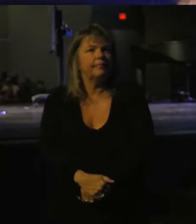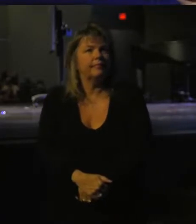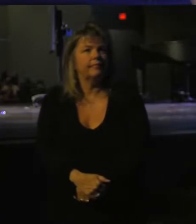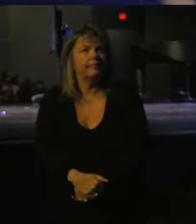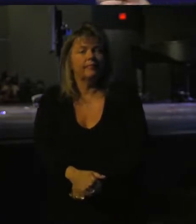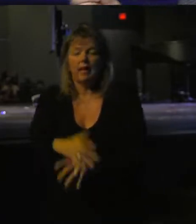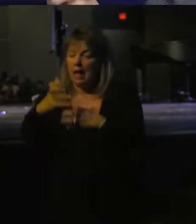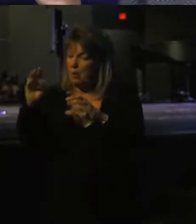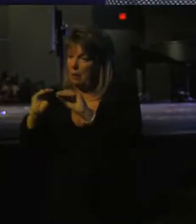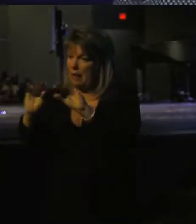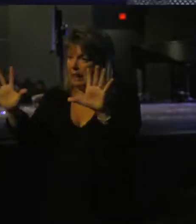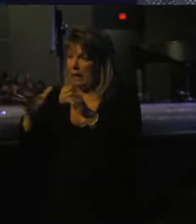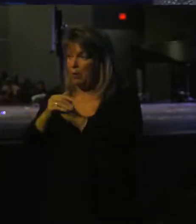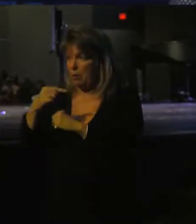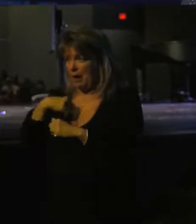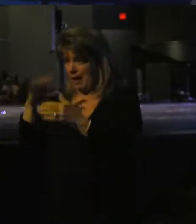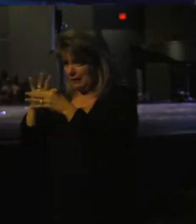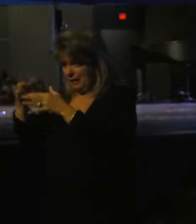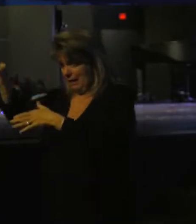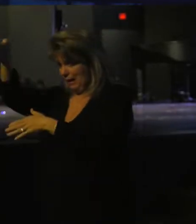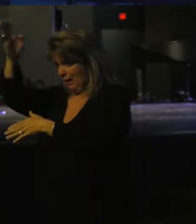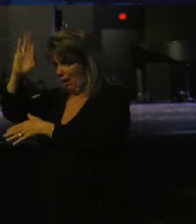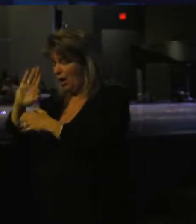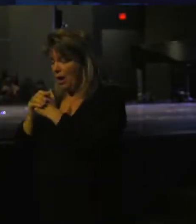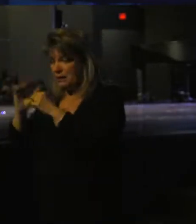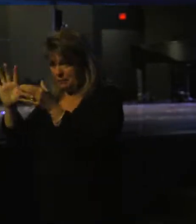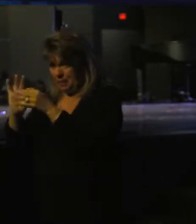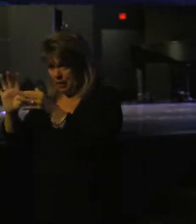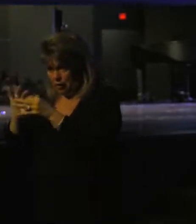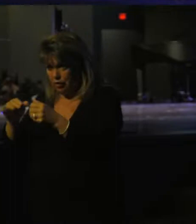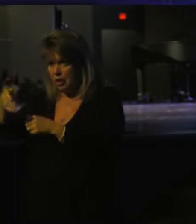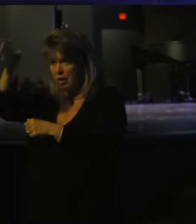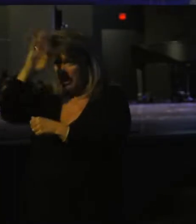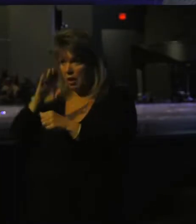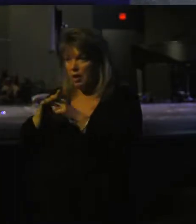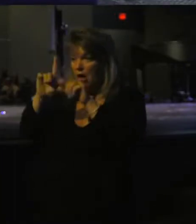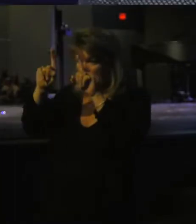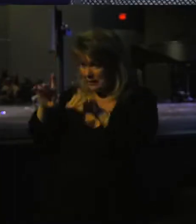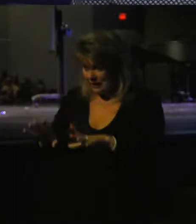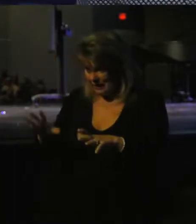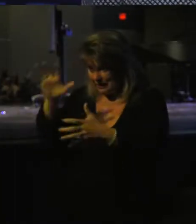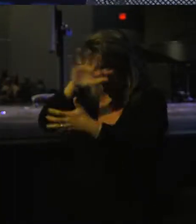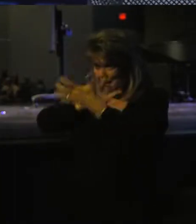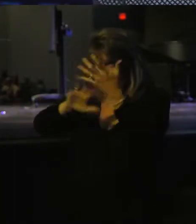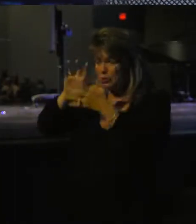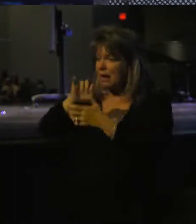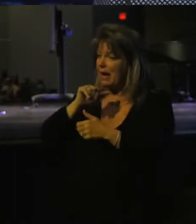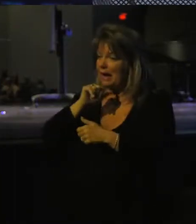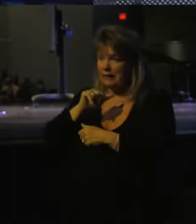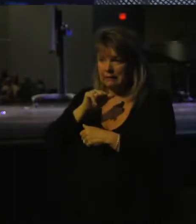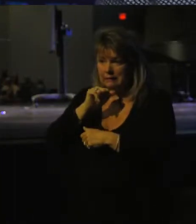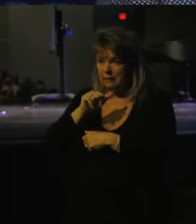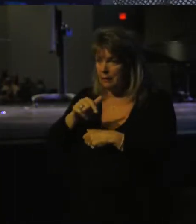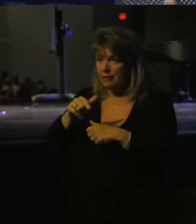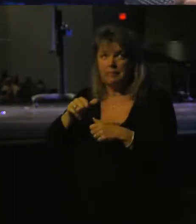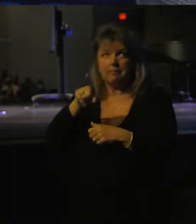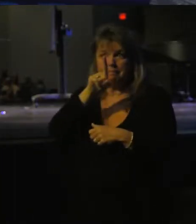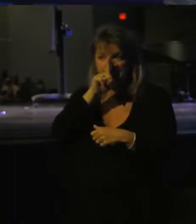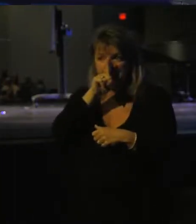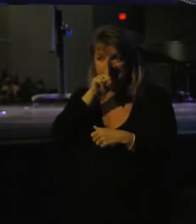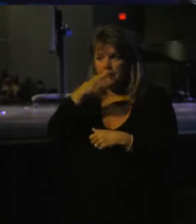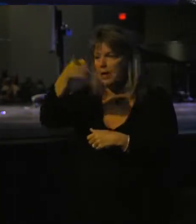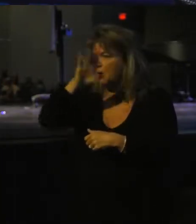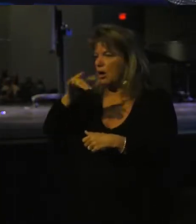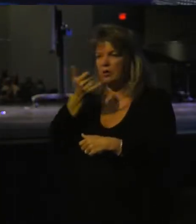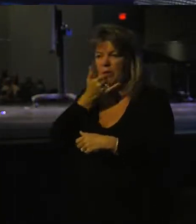I want to be clear that when I say that God's message, God's test is confusing, what I'm not saying is that